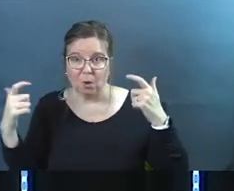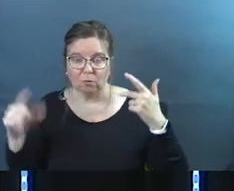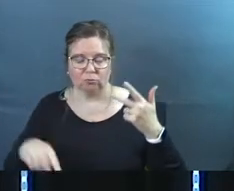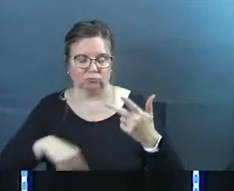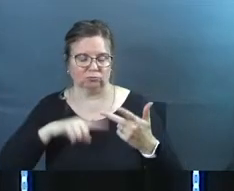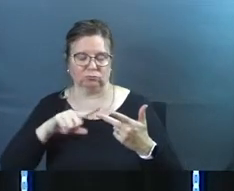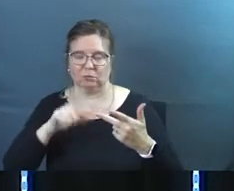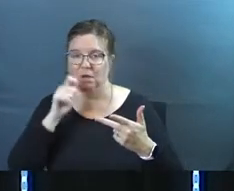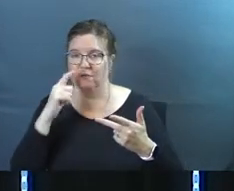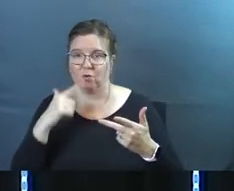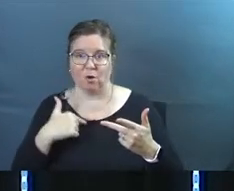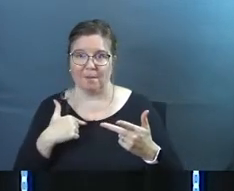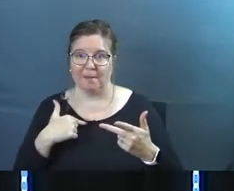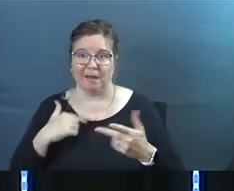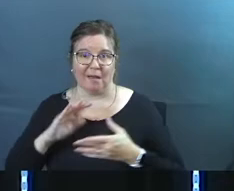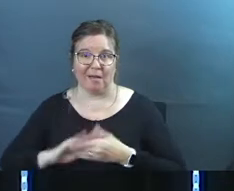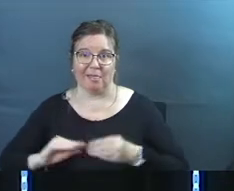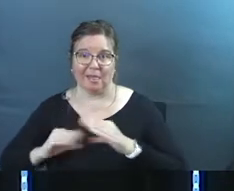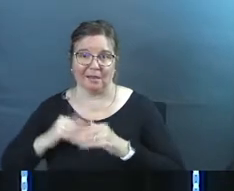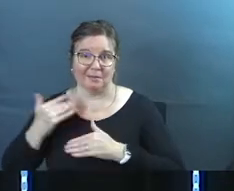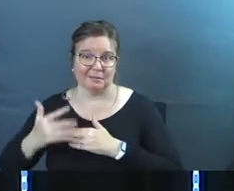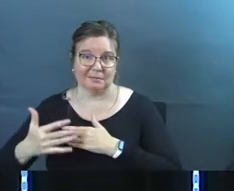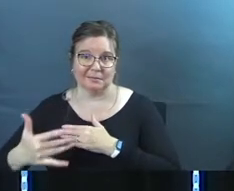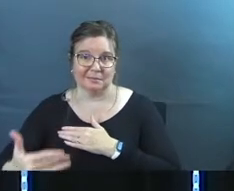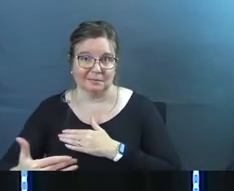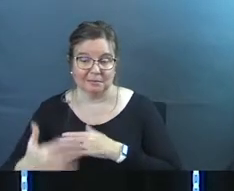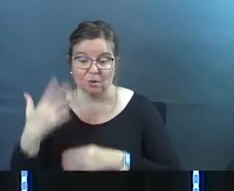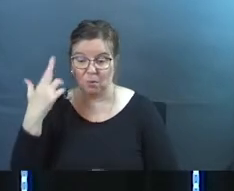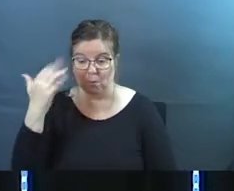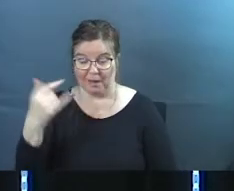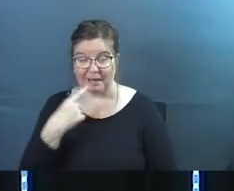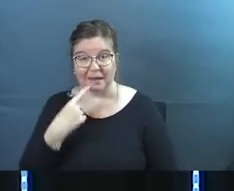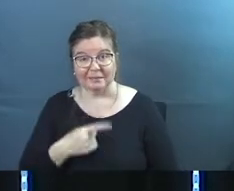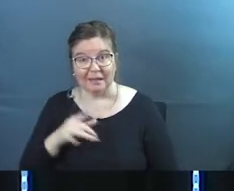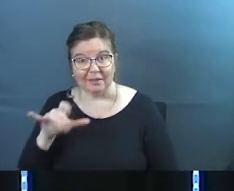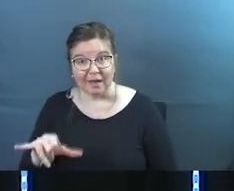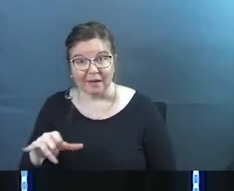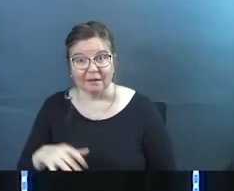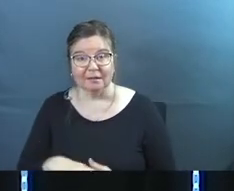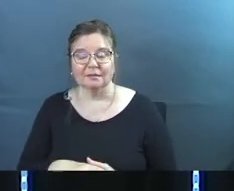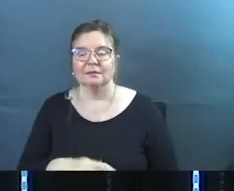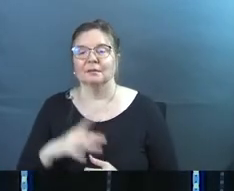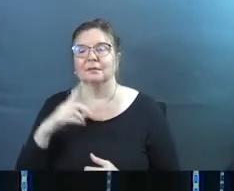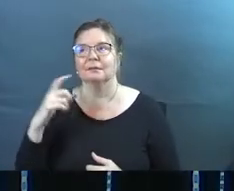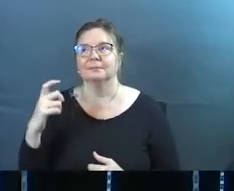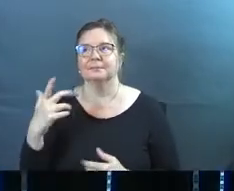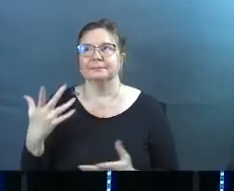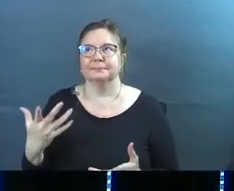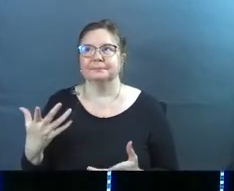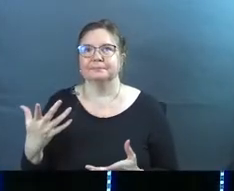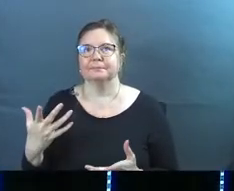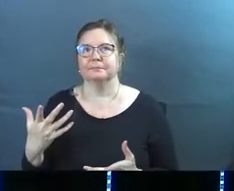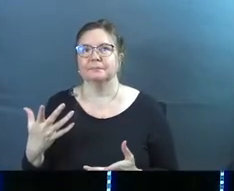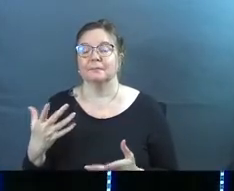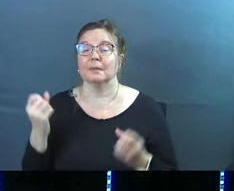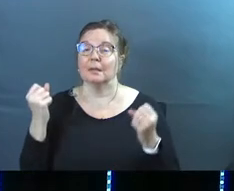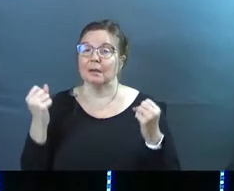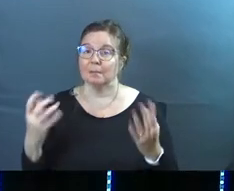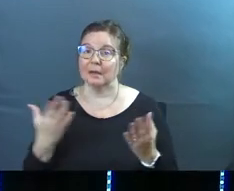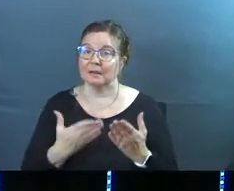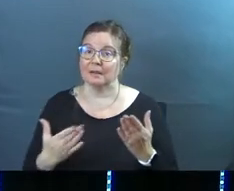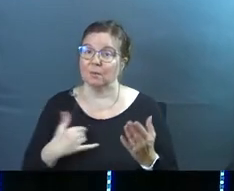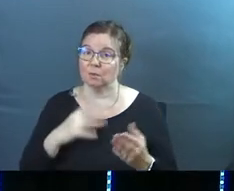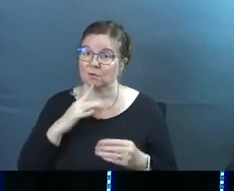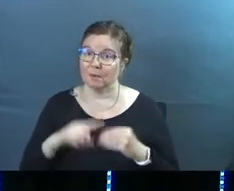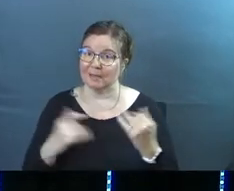They are not there for my legacy. And the reason I say this is because many of these